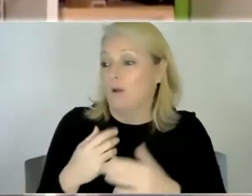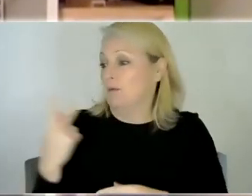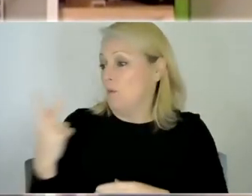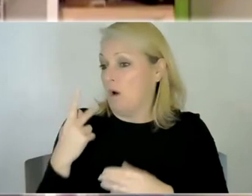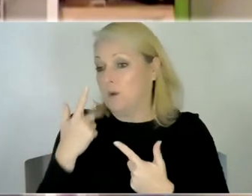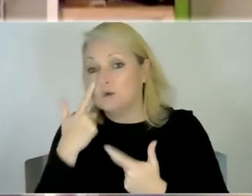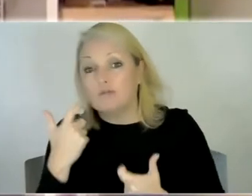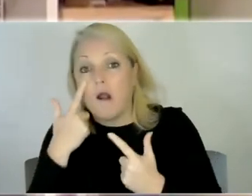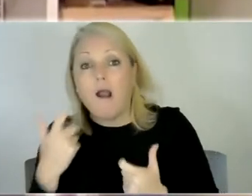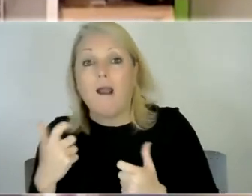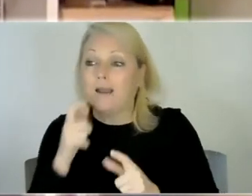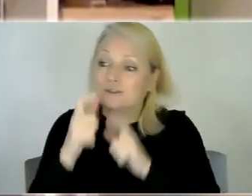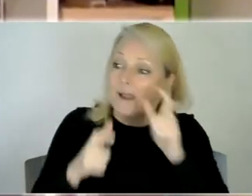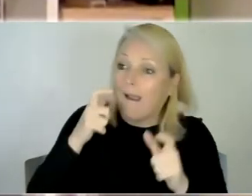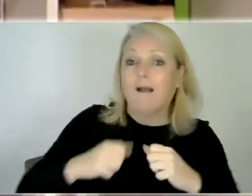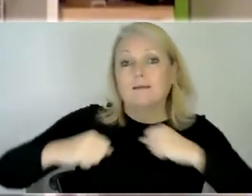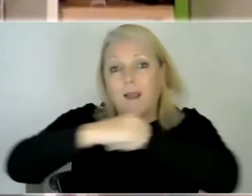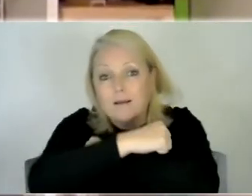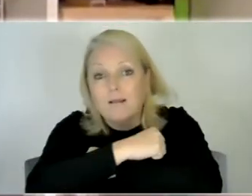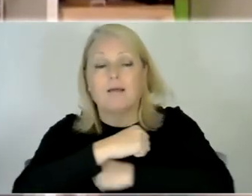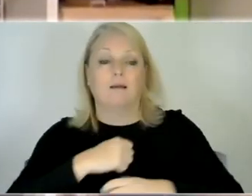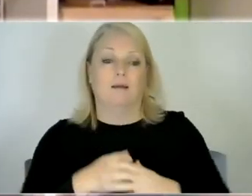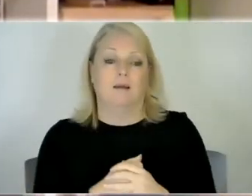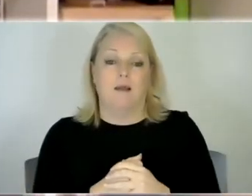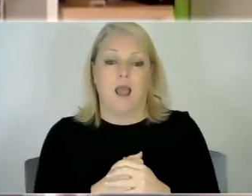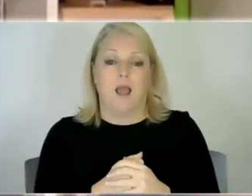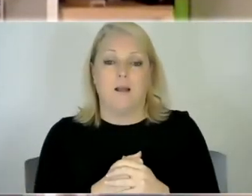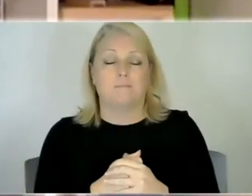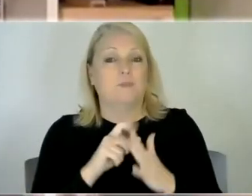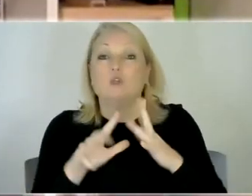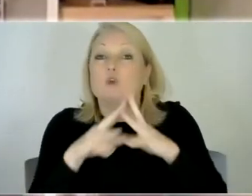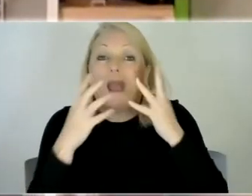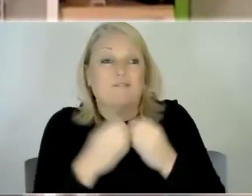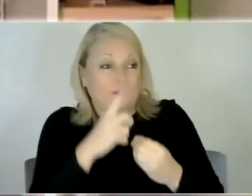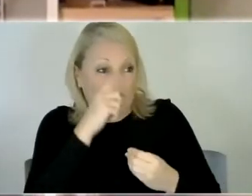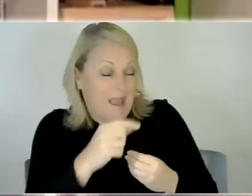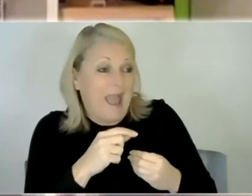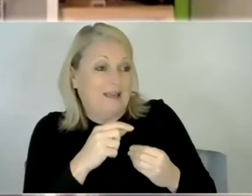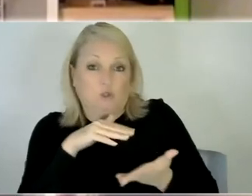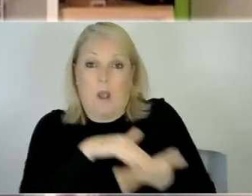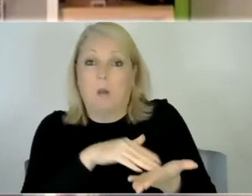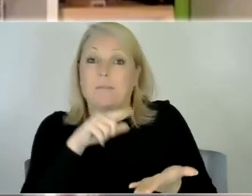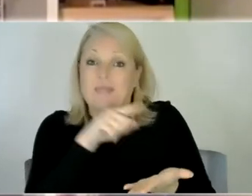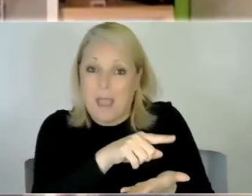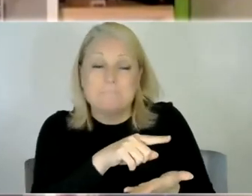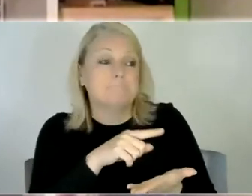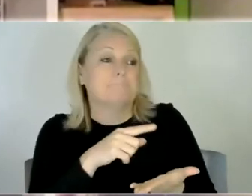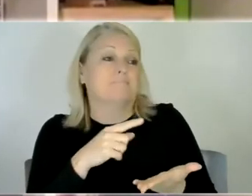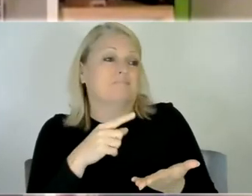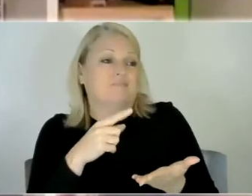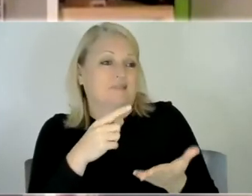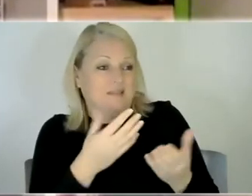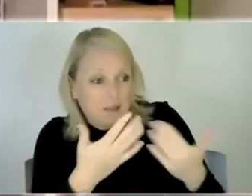you cuddle you you try everything you you can to try and snap him out of doing it but it just just